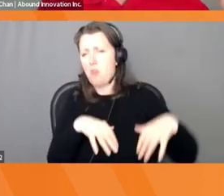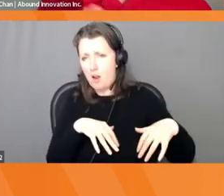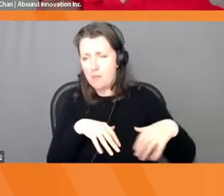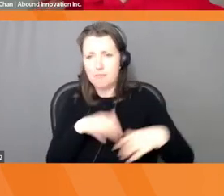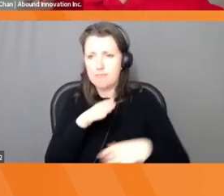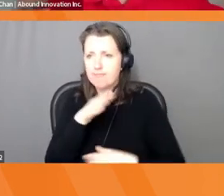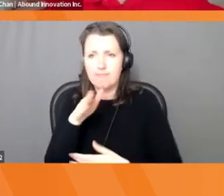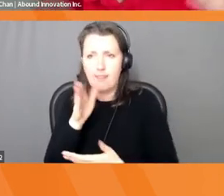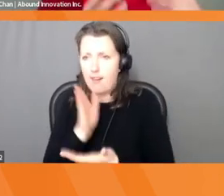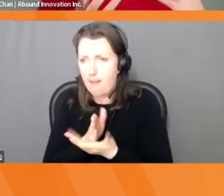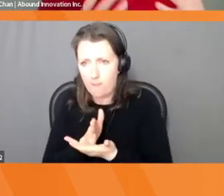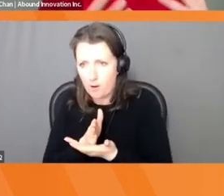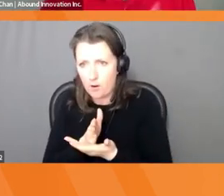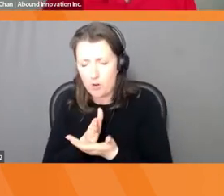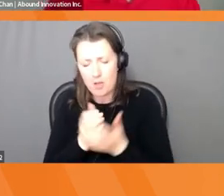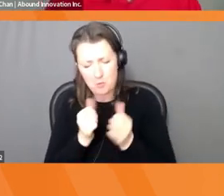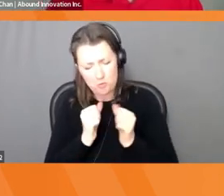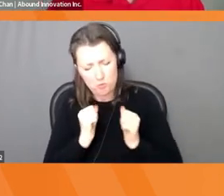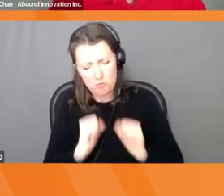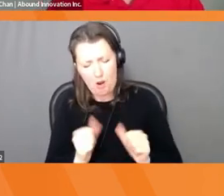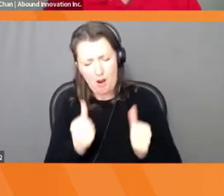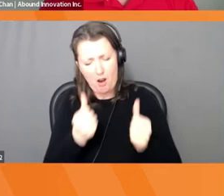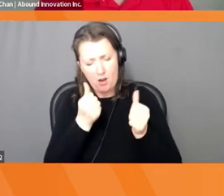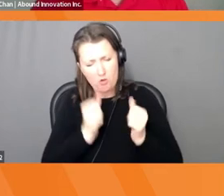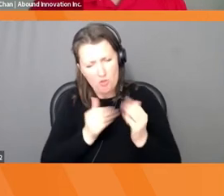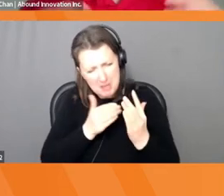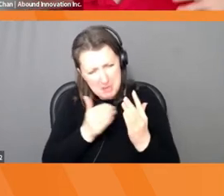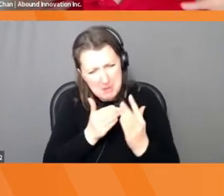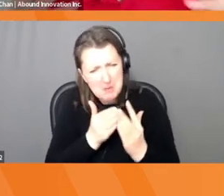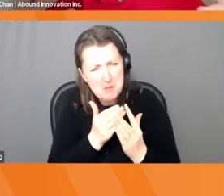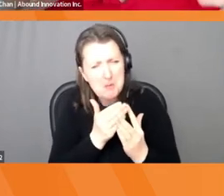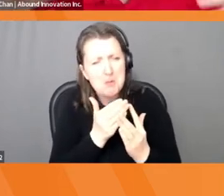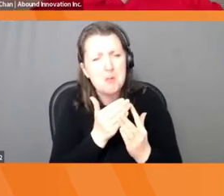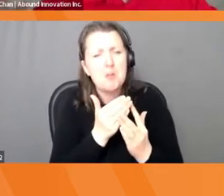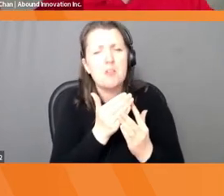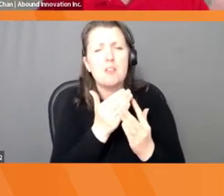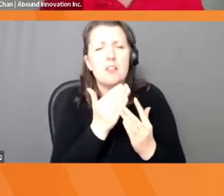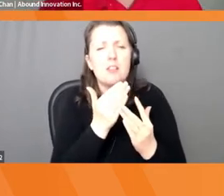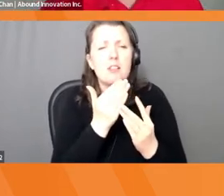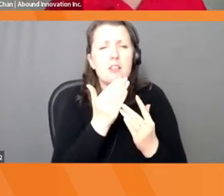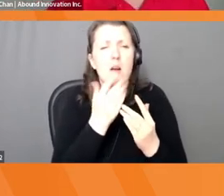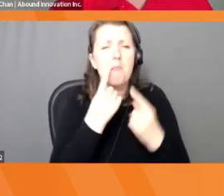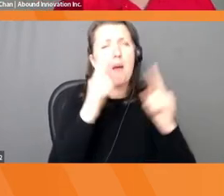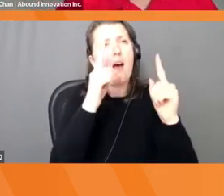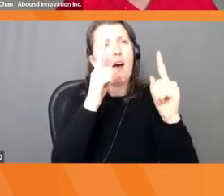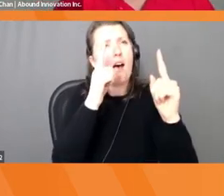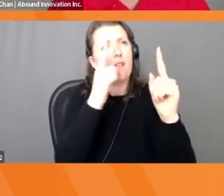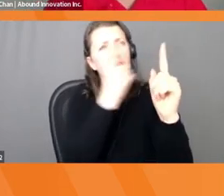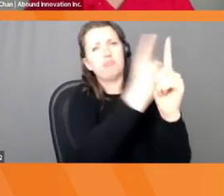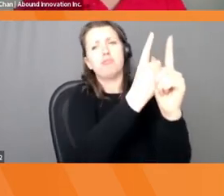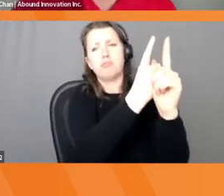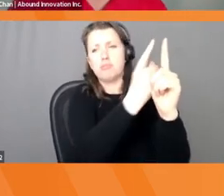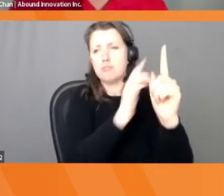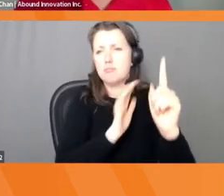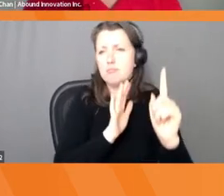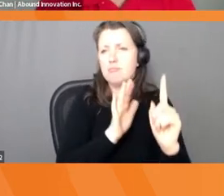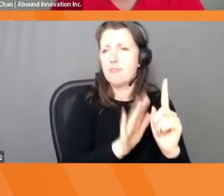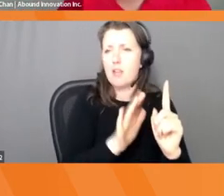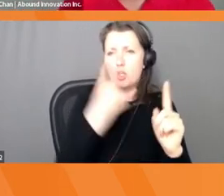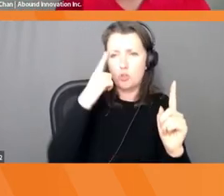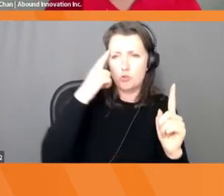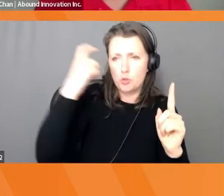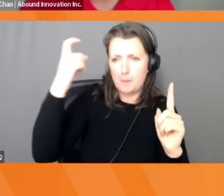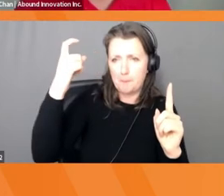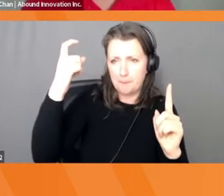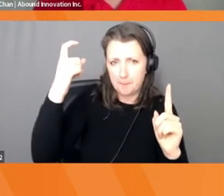going to push. They're, they're going to try their best to, uh, see what happens and push through that to see that dream come to reality. So how about you,